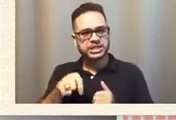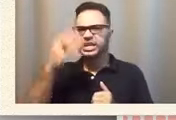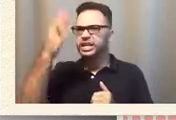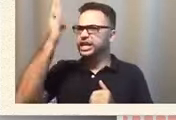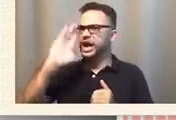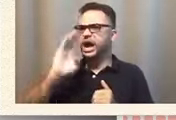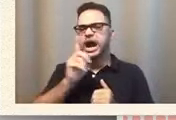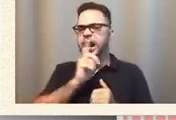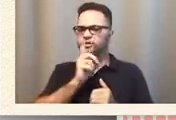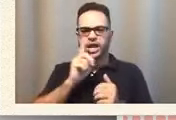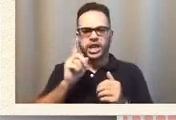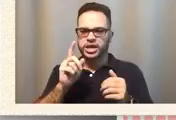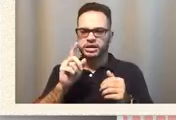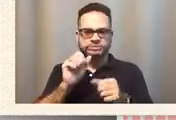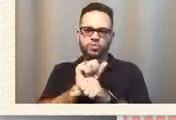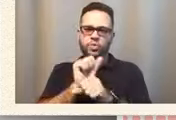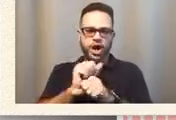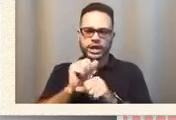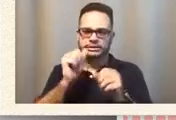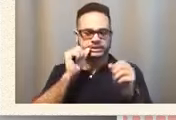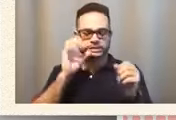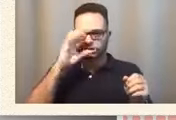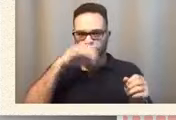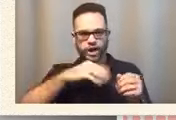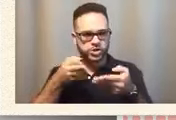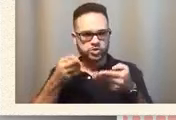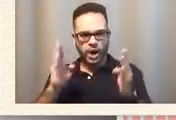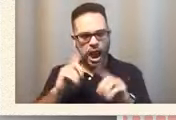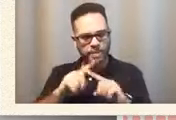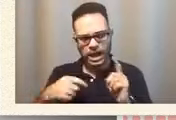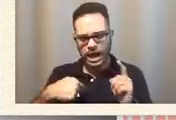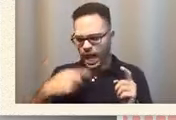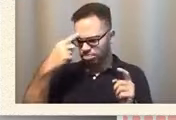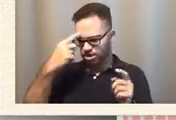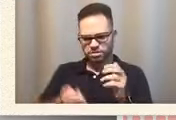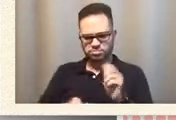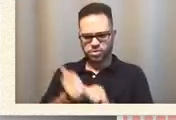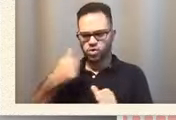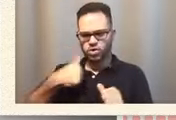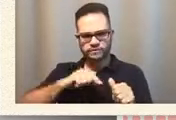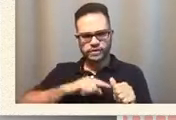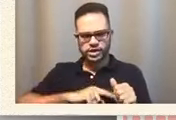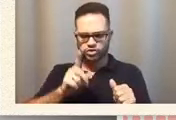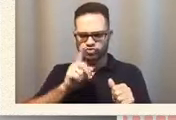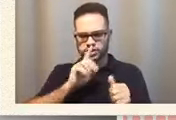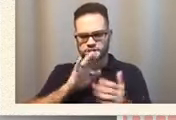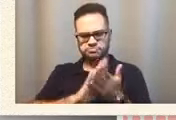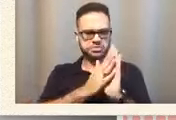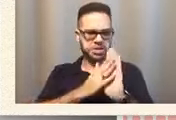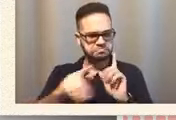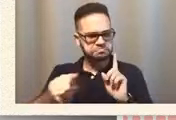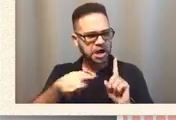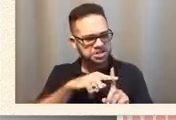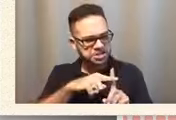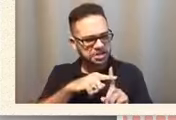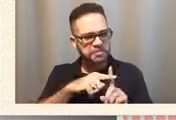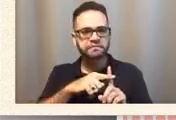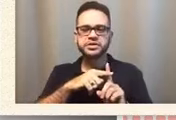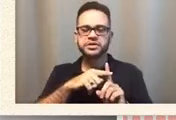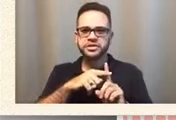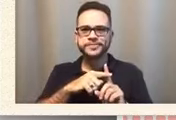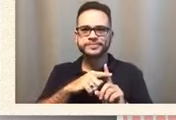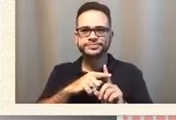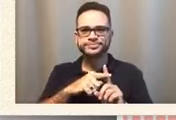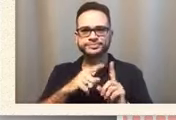and i think that so many so many of us it was it positive way you know that it was it was positive